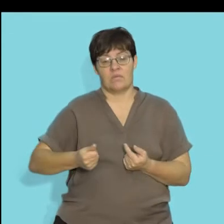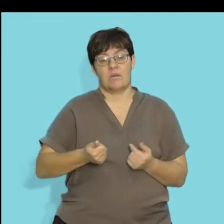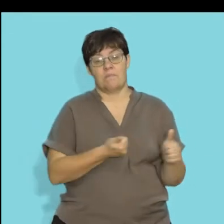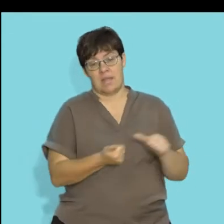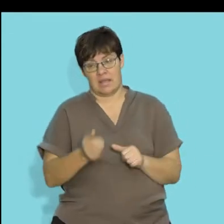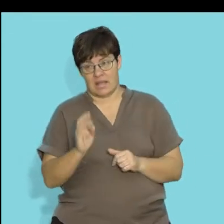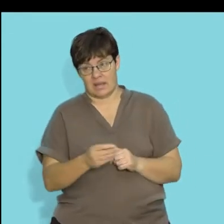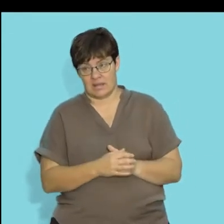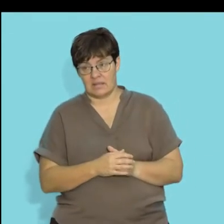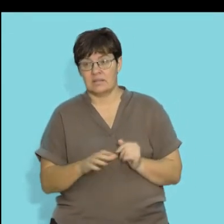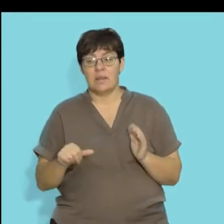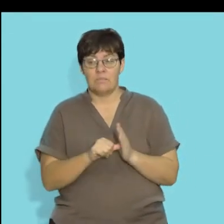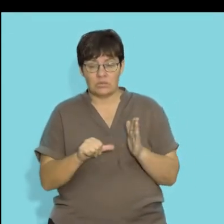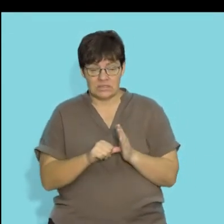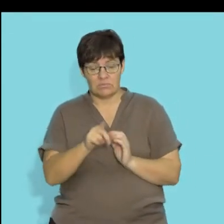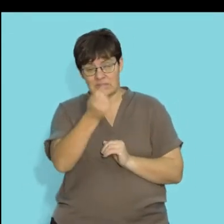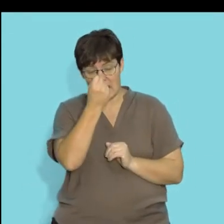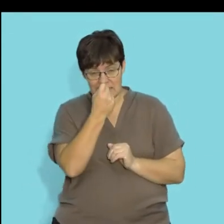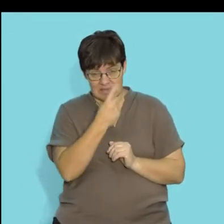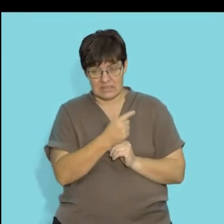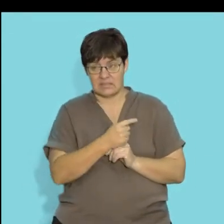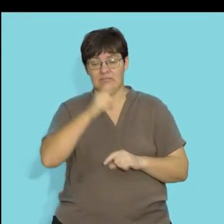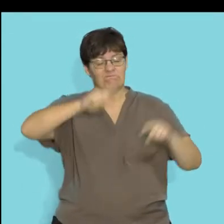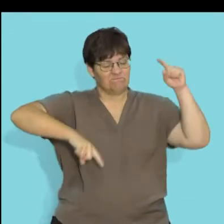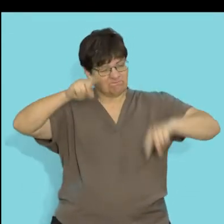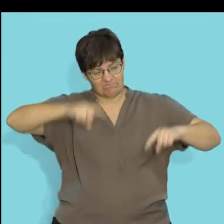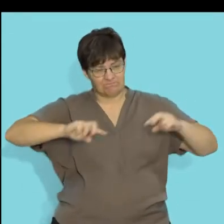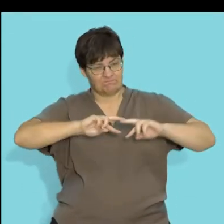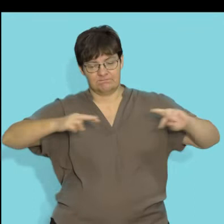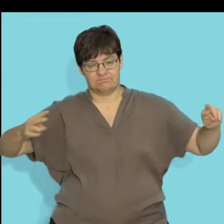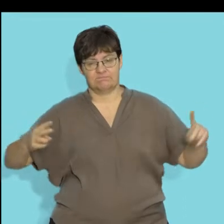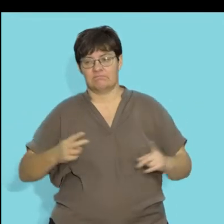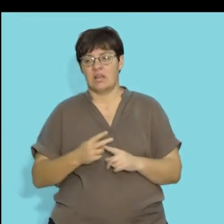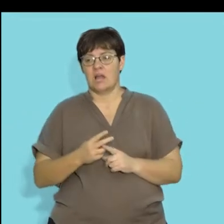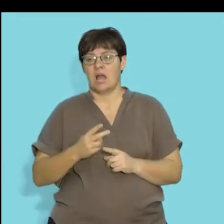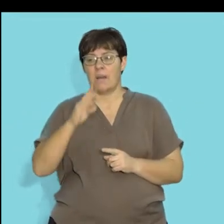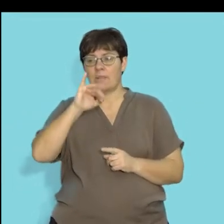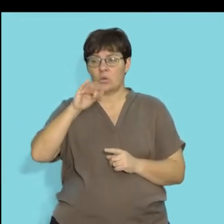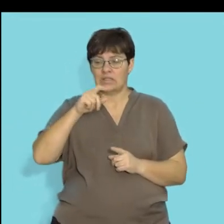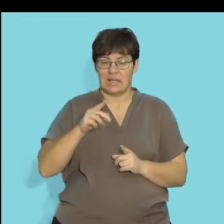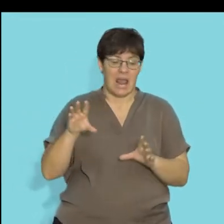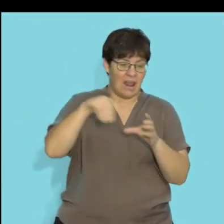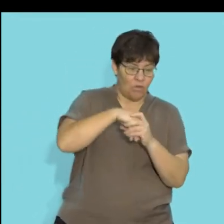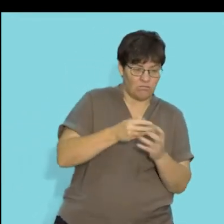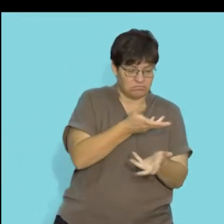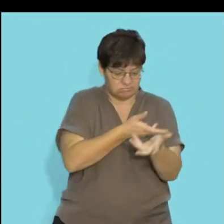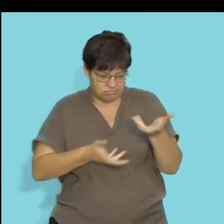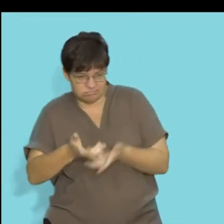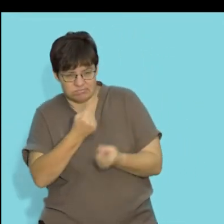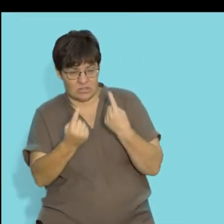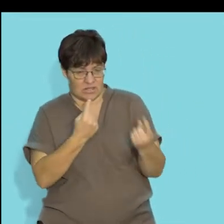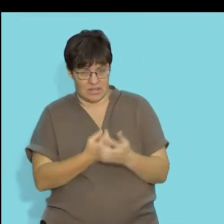soil. It's important that we understand that there are various types of biotic components and interactions.